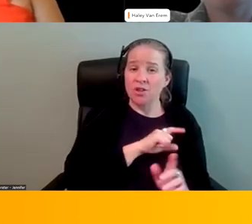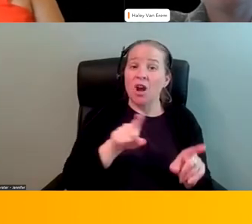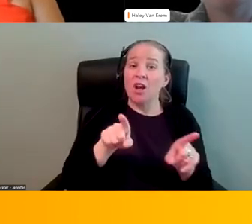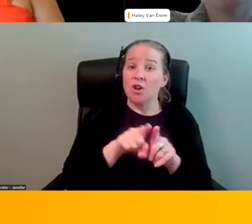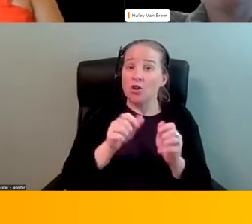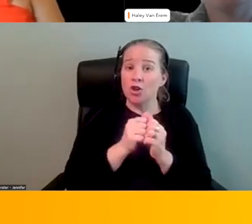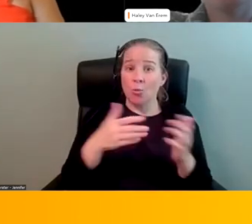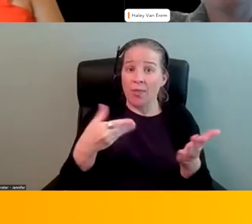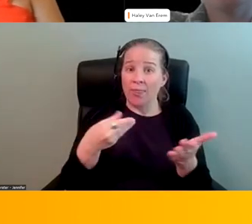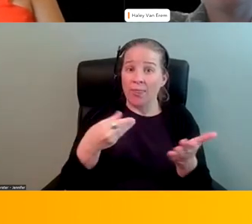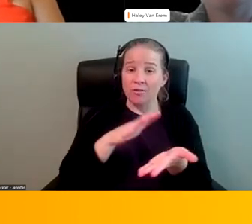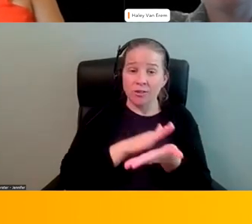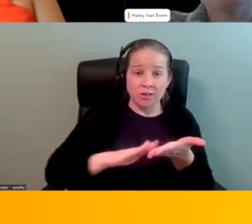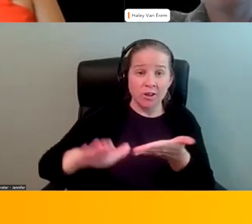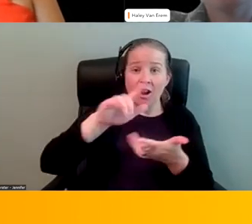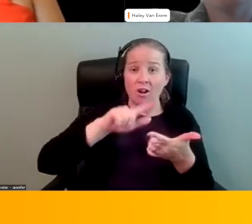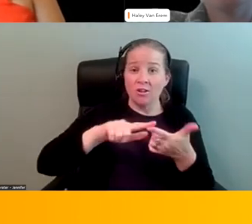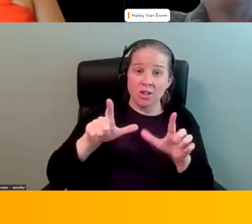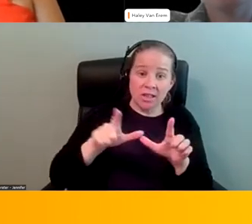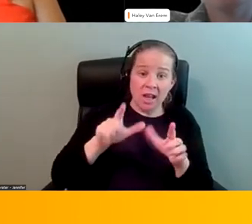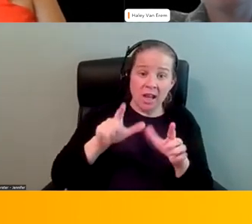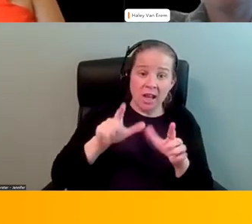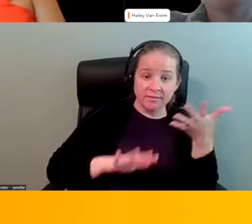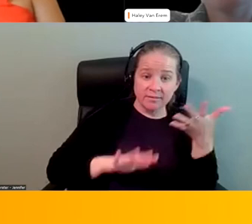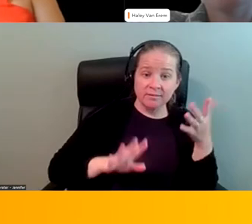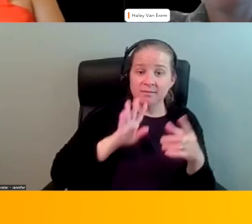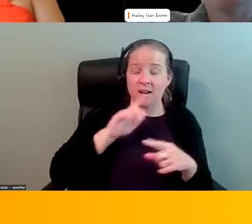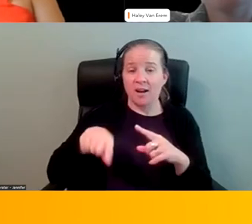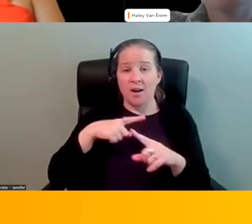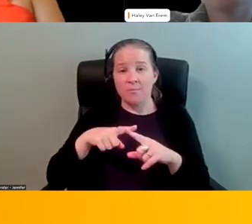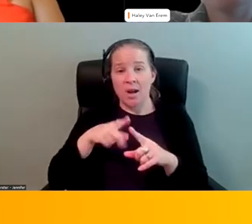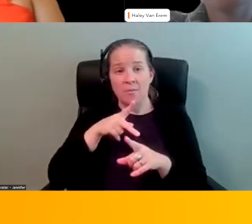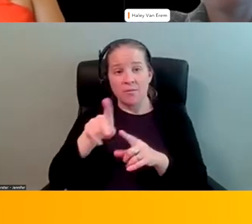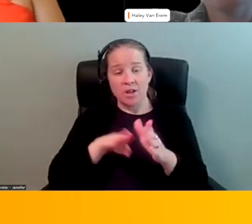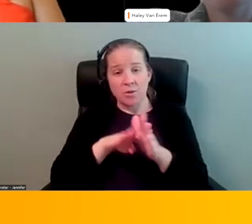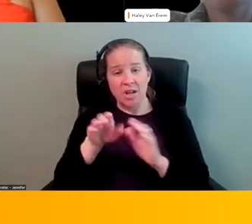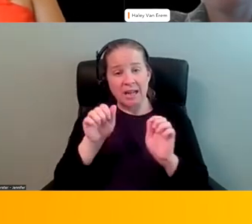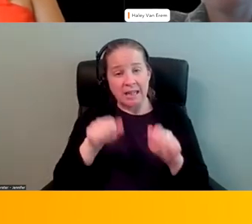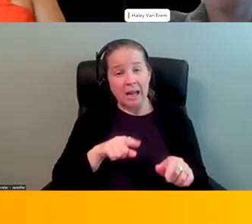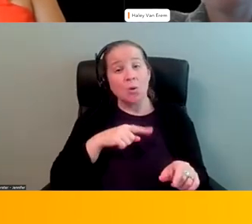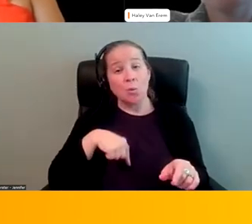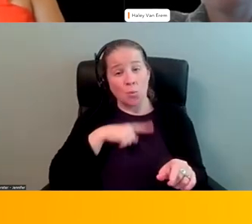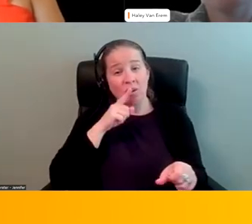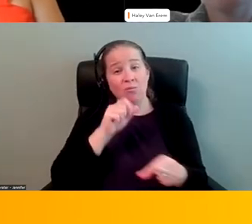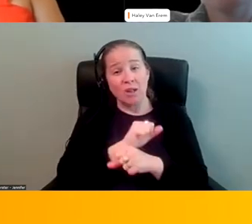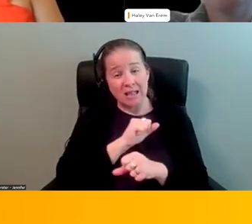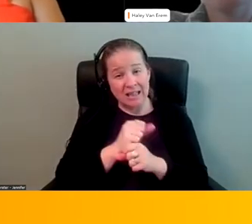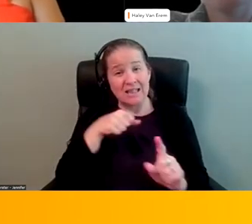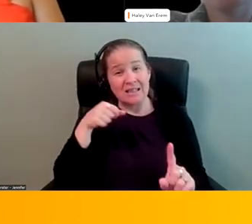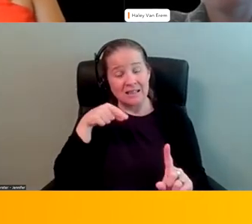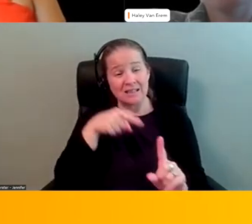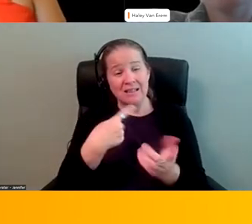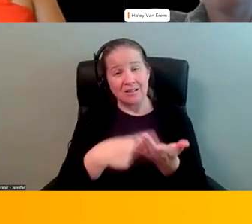schooling or licensing that goes along with professional development can we realistically address the growing um